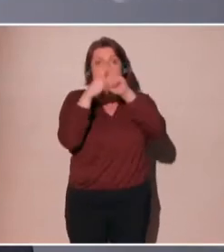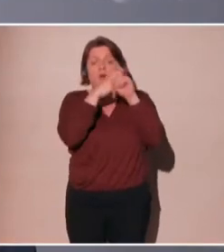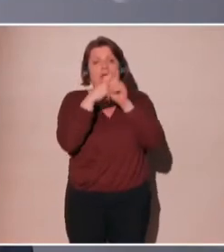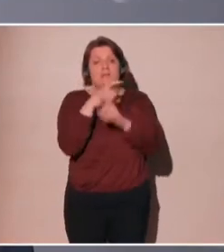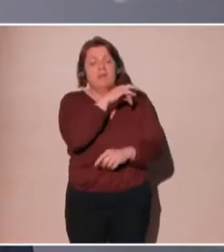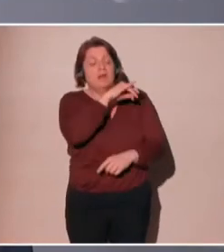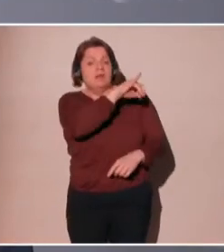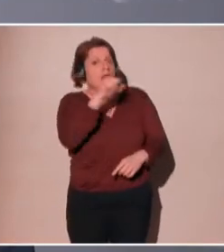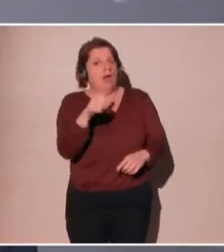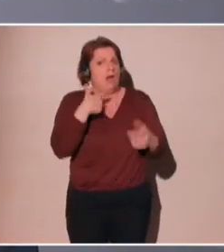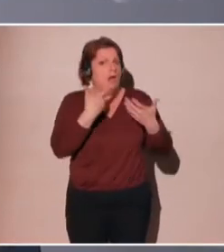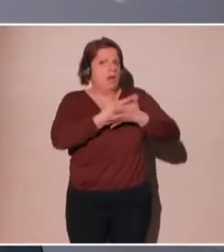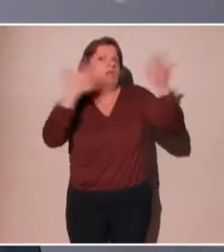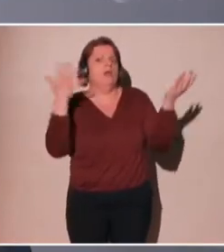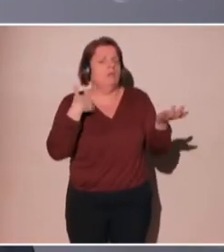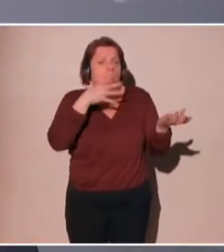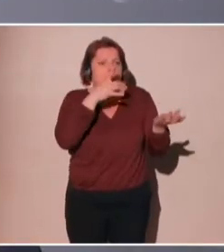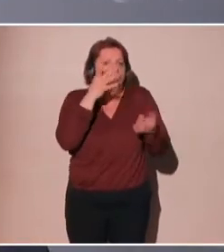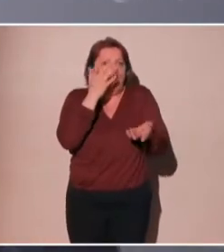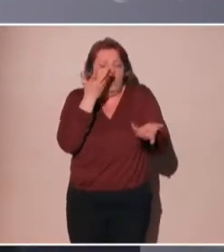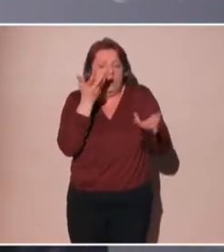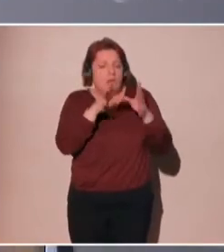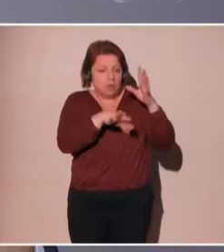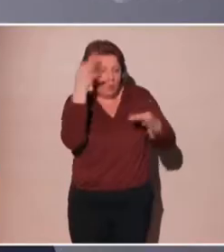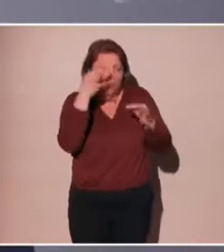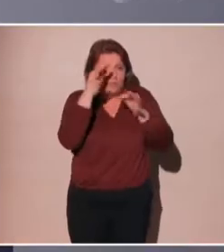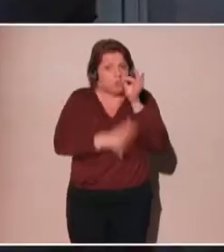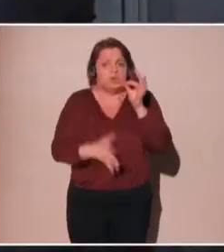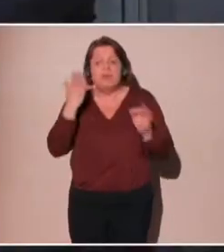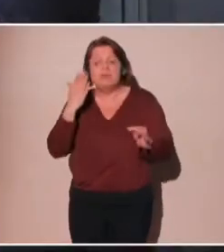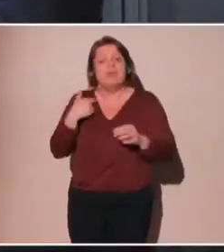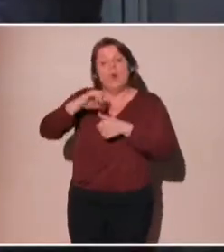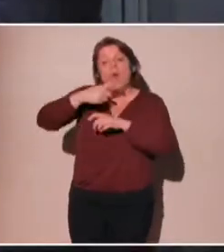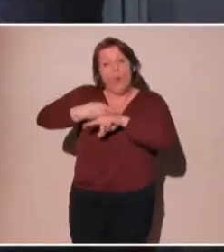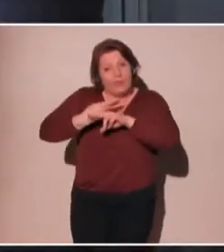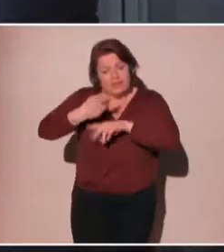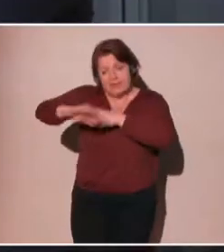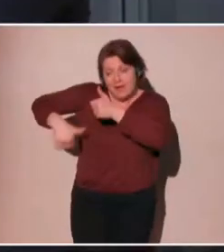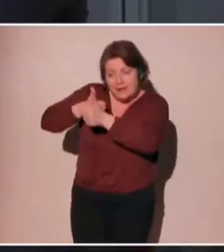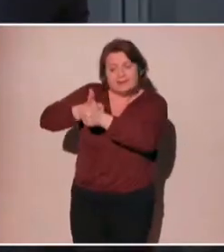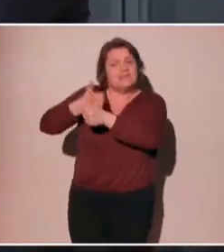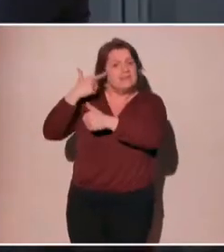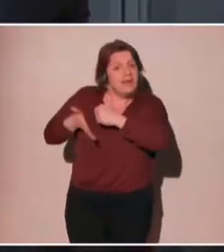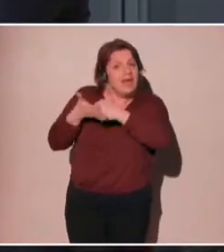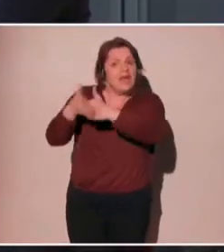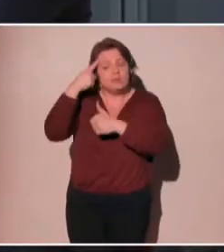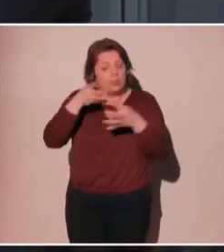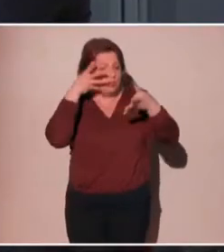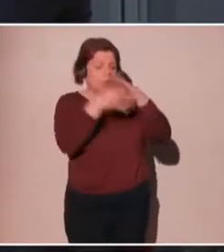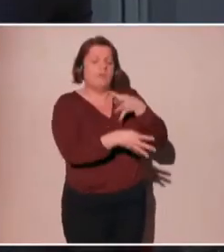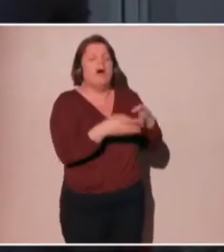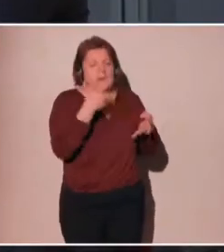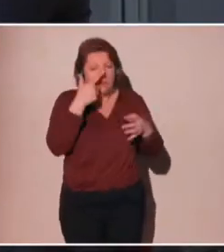actually he or she will not be able to cope with the huge algorithms and the complexity of them.